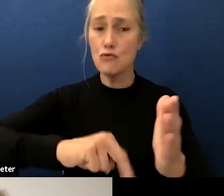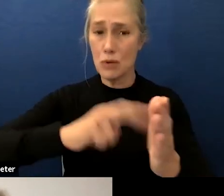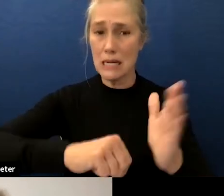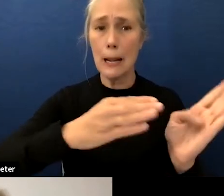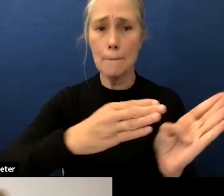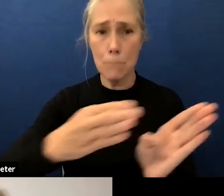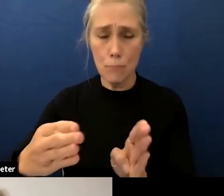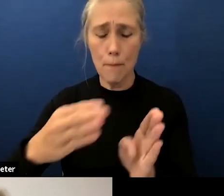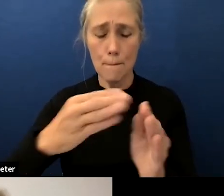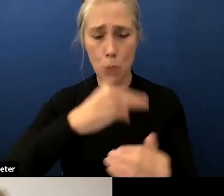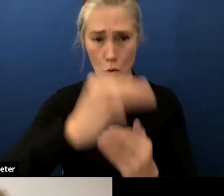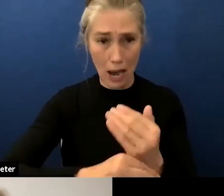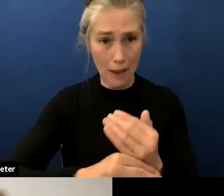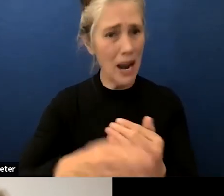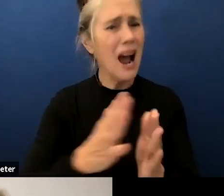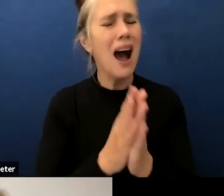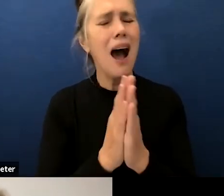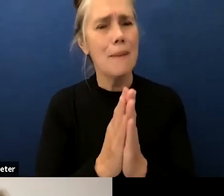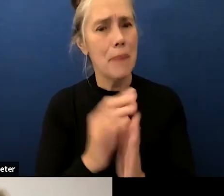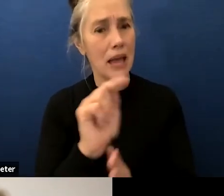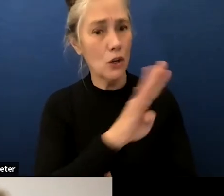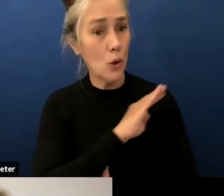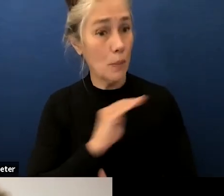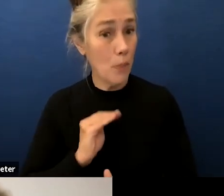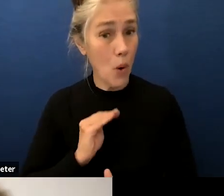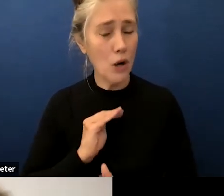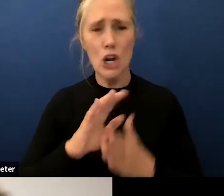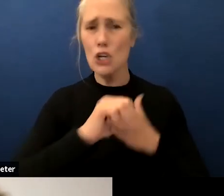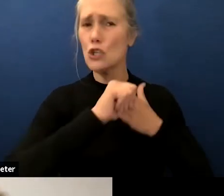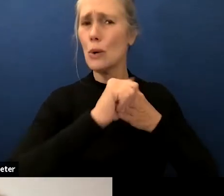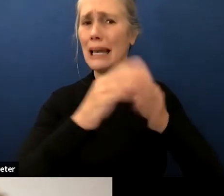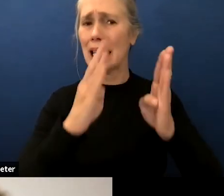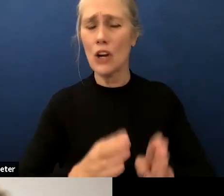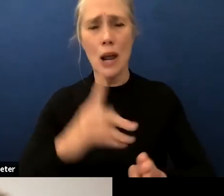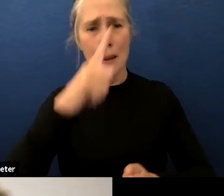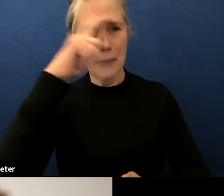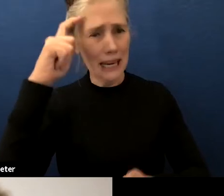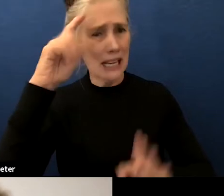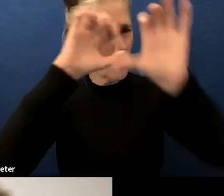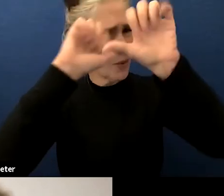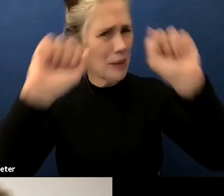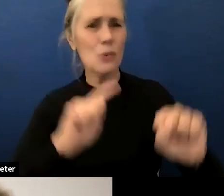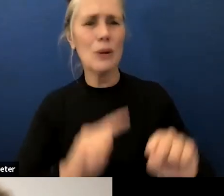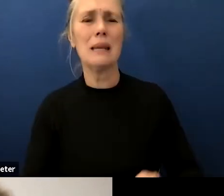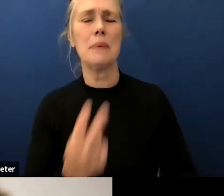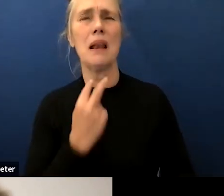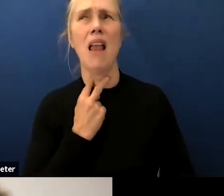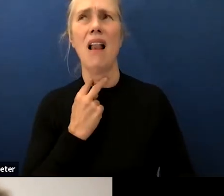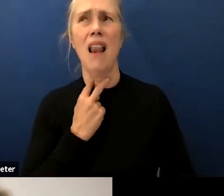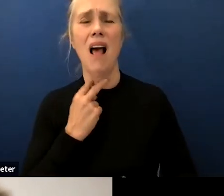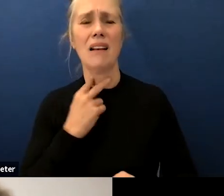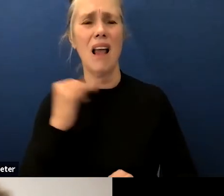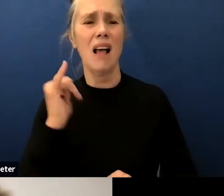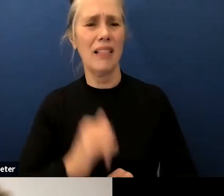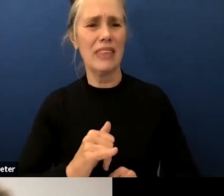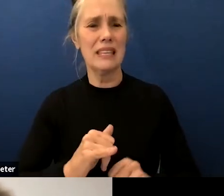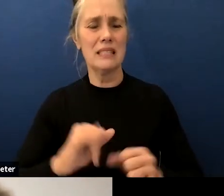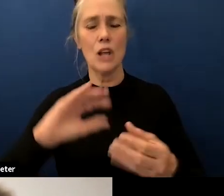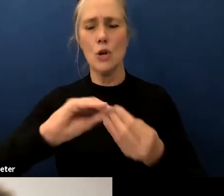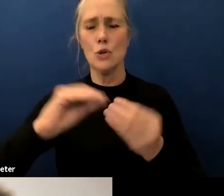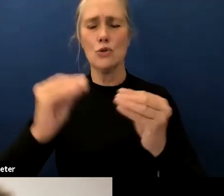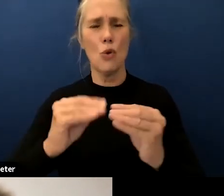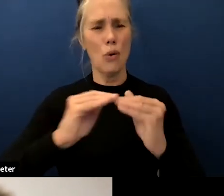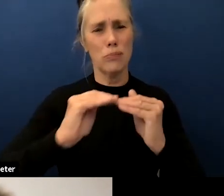because the superintendent the administration has been locked in these stagnant scores for decades and we need to turn this around it's about equity